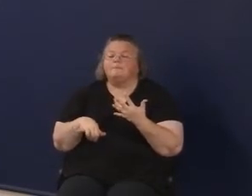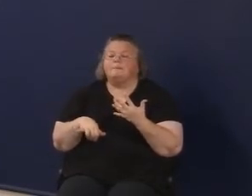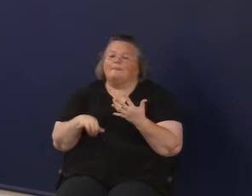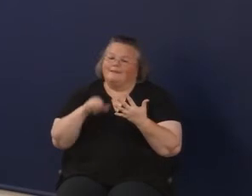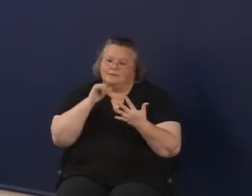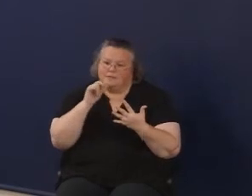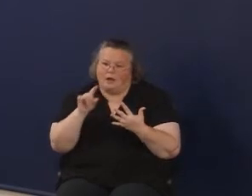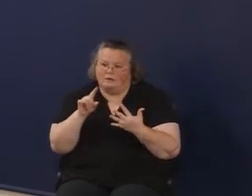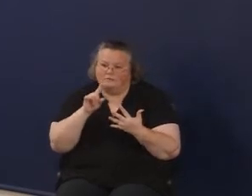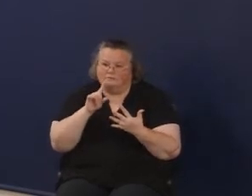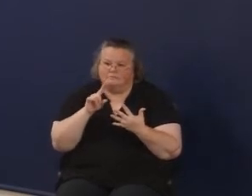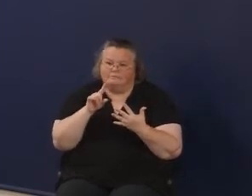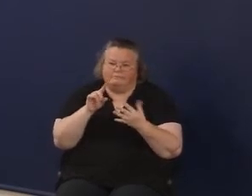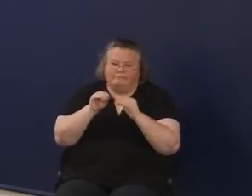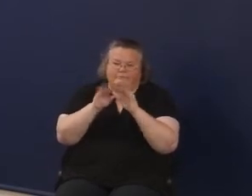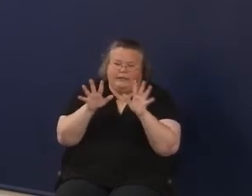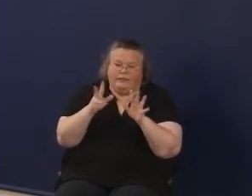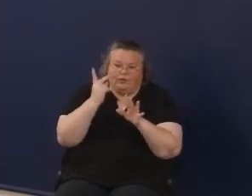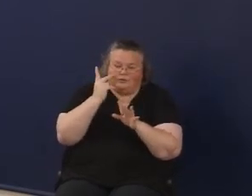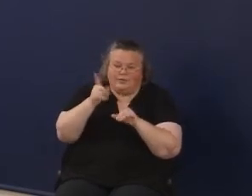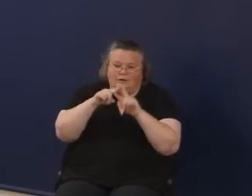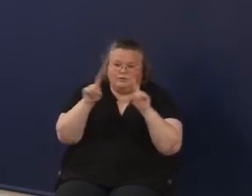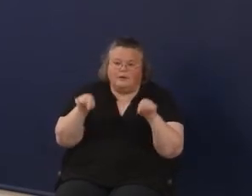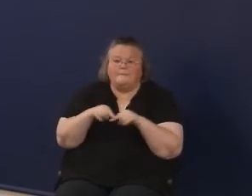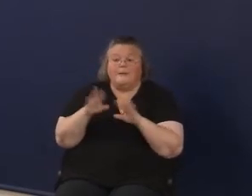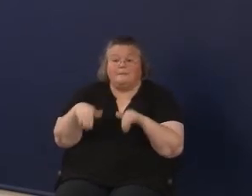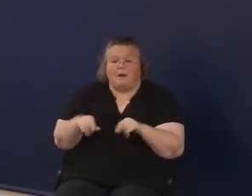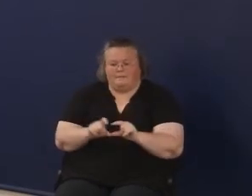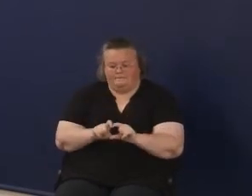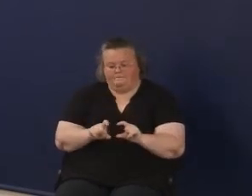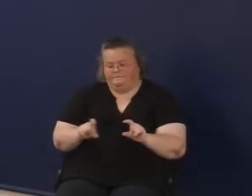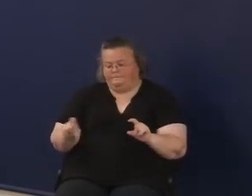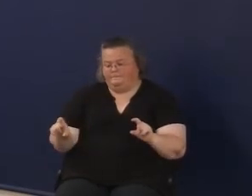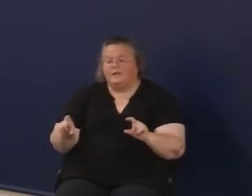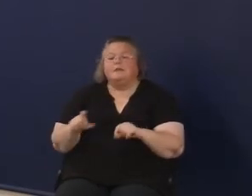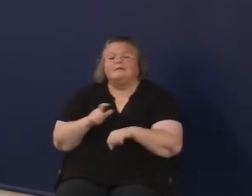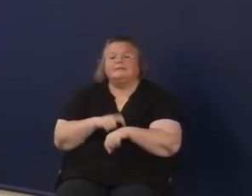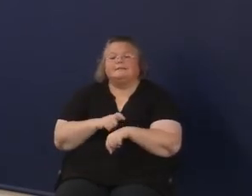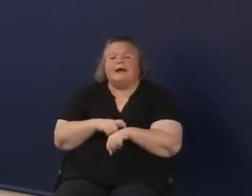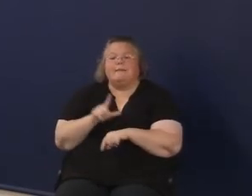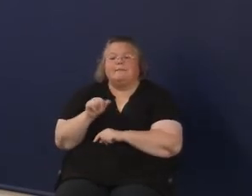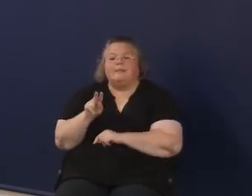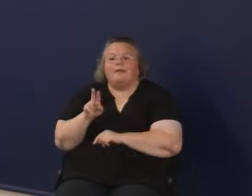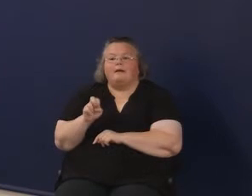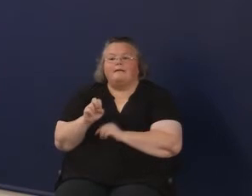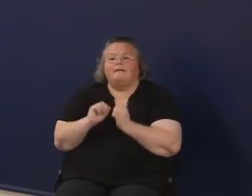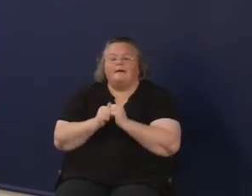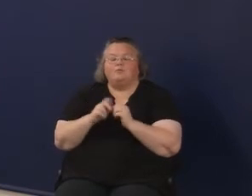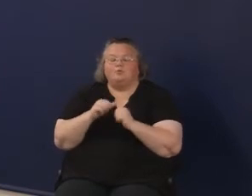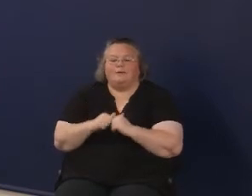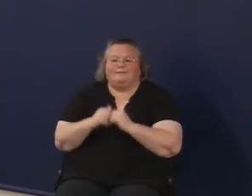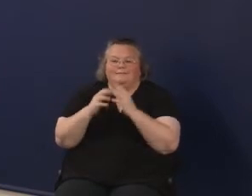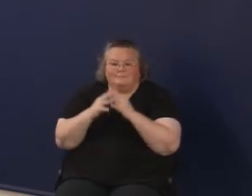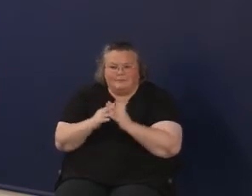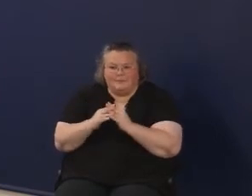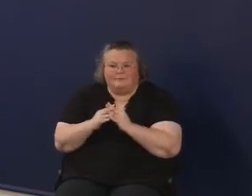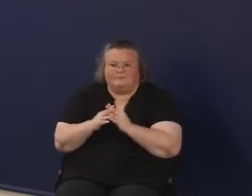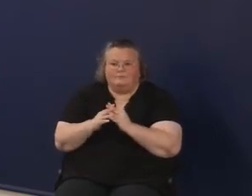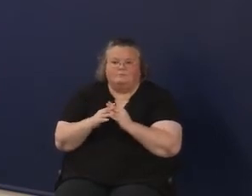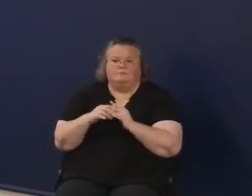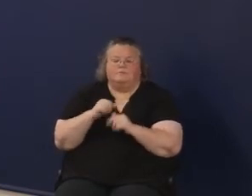The resolution is not showing up the best, but the bottom is the timeline of when Utah is trying to implement this work. So